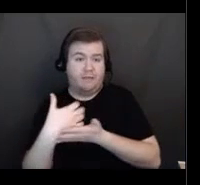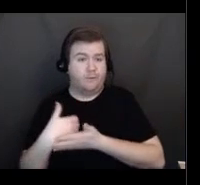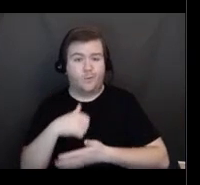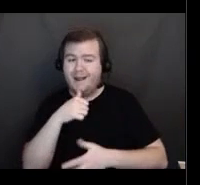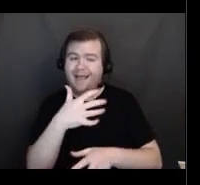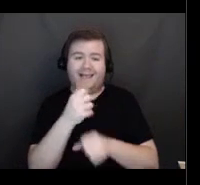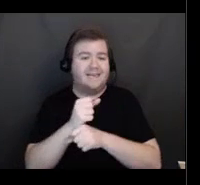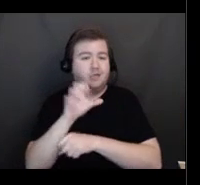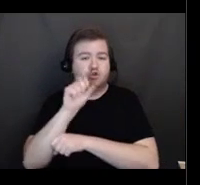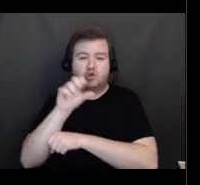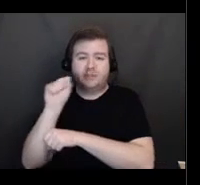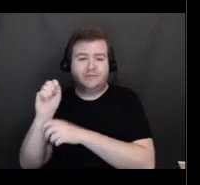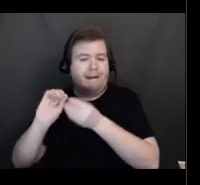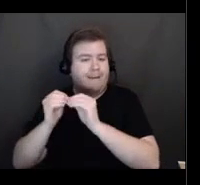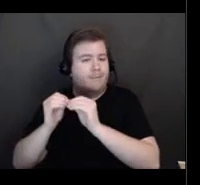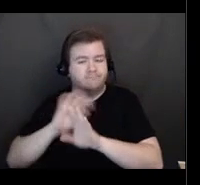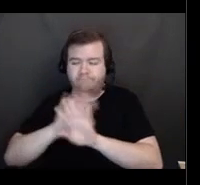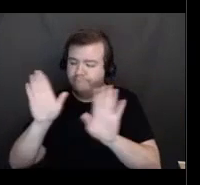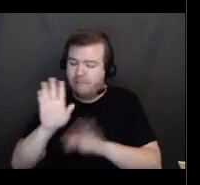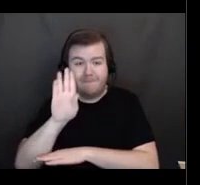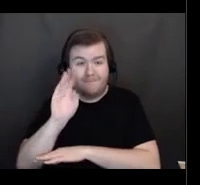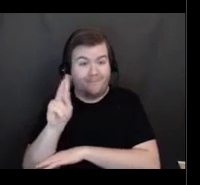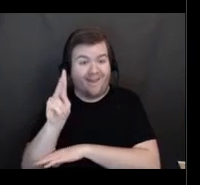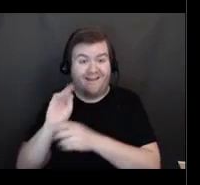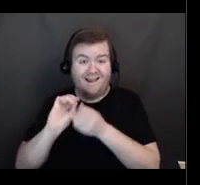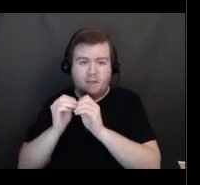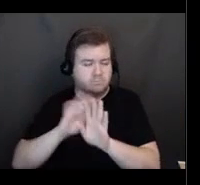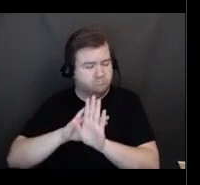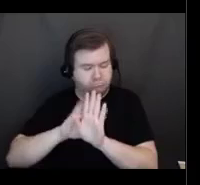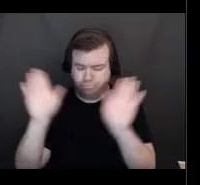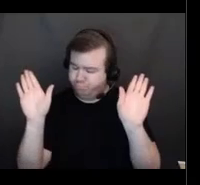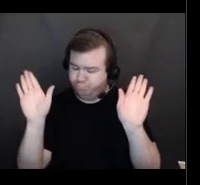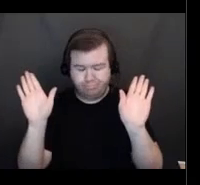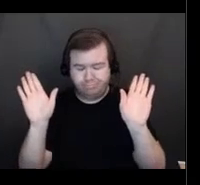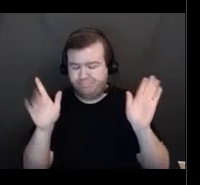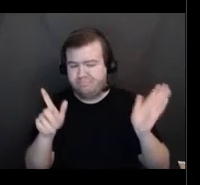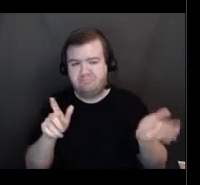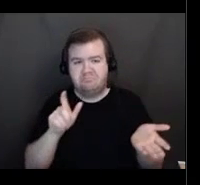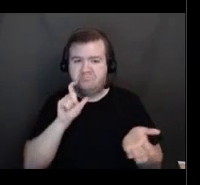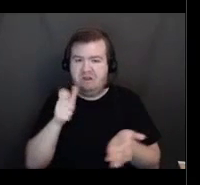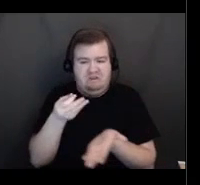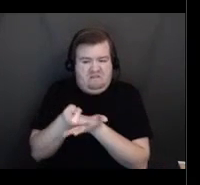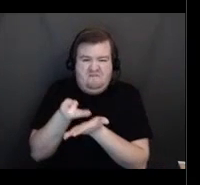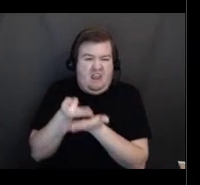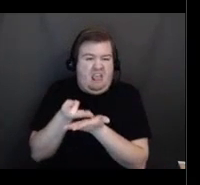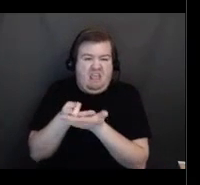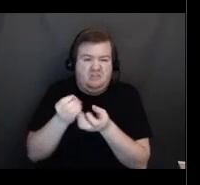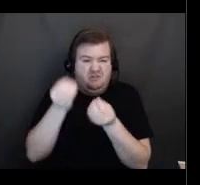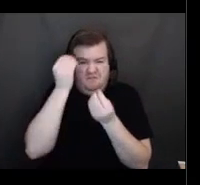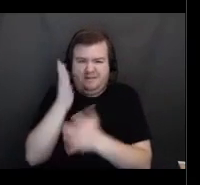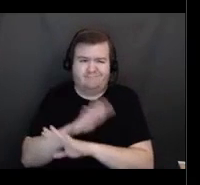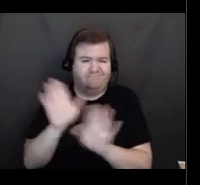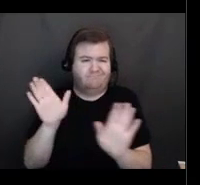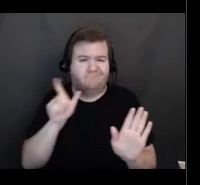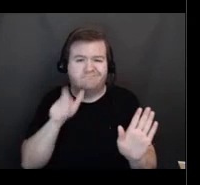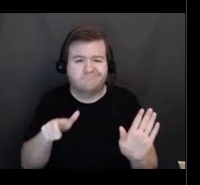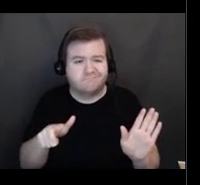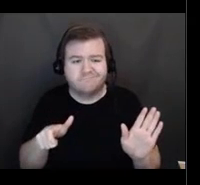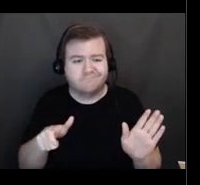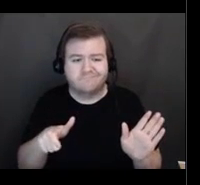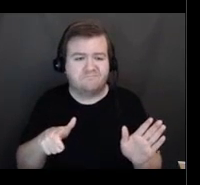social security numbers, bank account numbers, nothing of that nature. There is no financial information that we will be getting